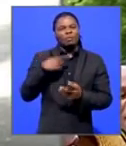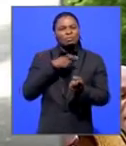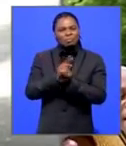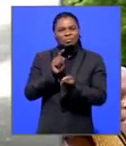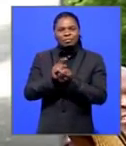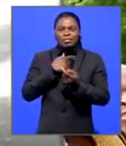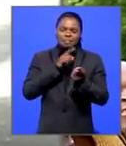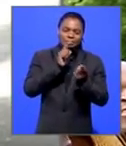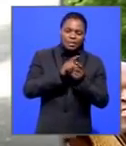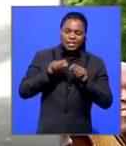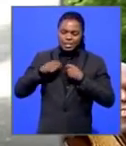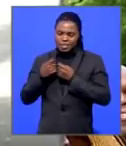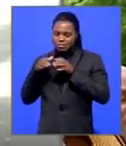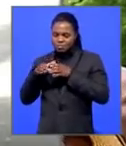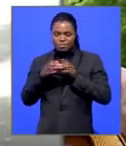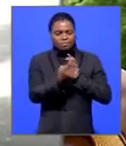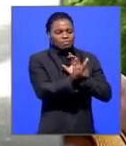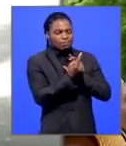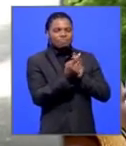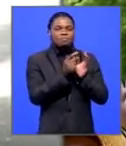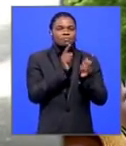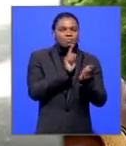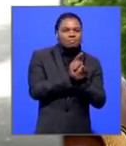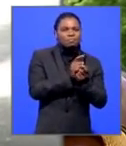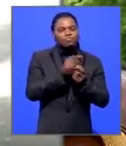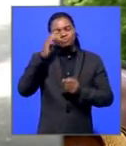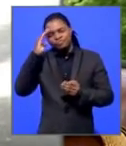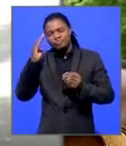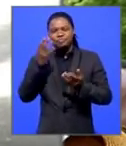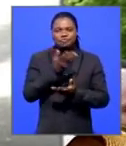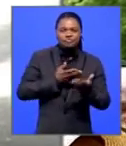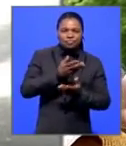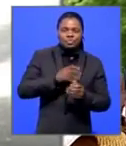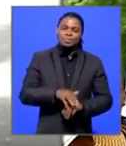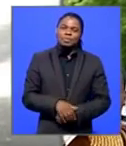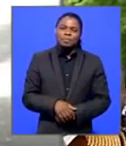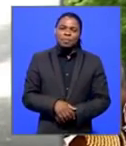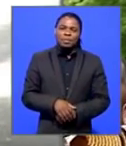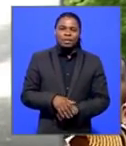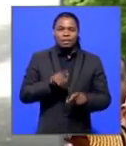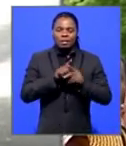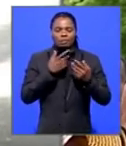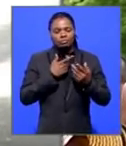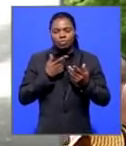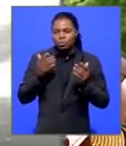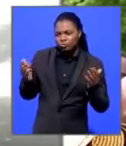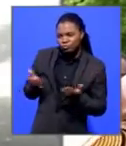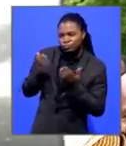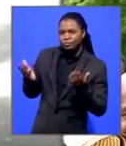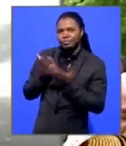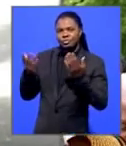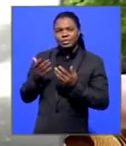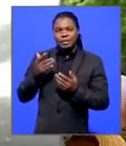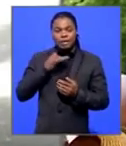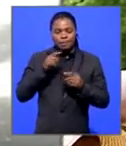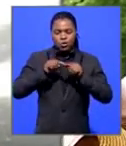a meet and greet with the team, having some very, you know, encouraging words. And, you know, just